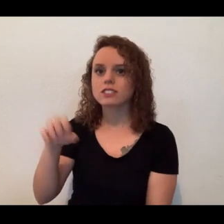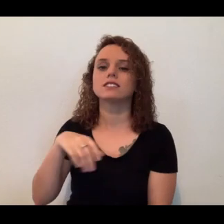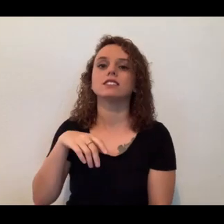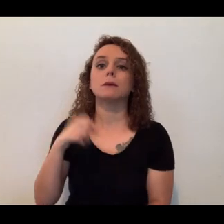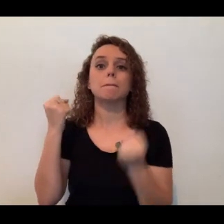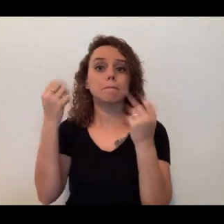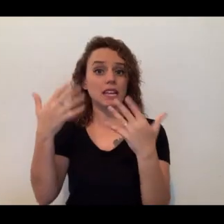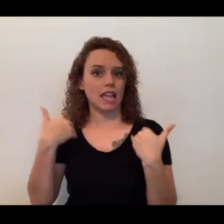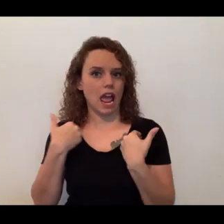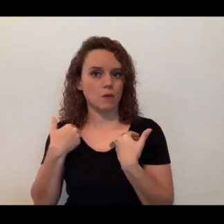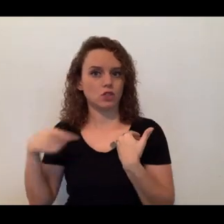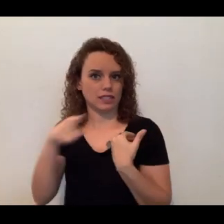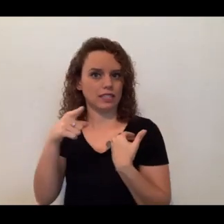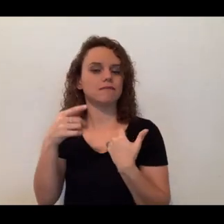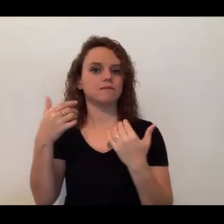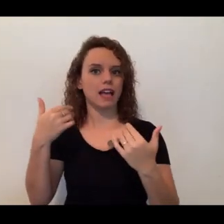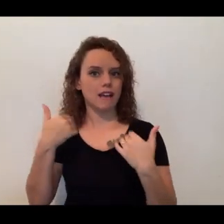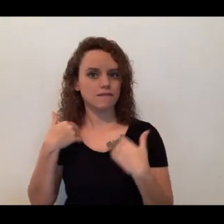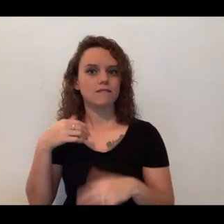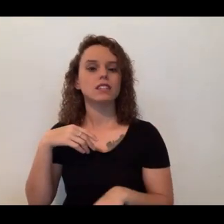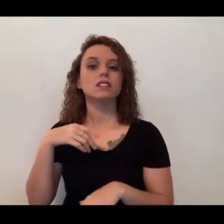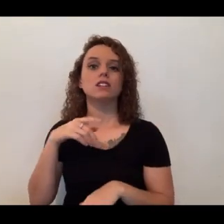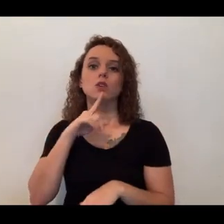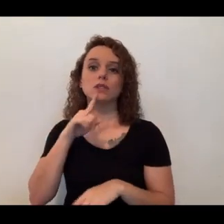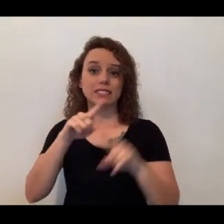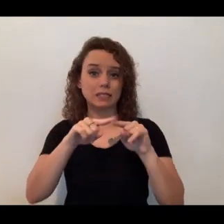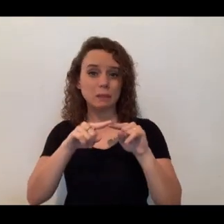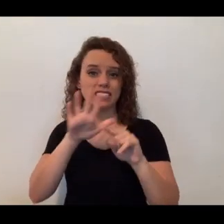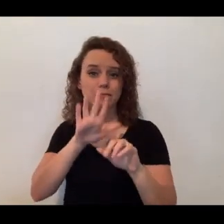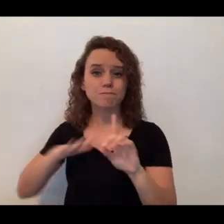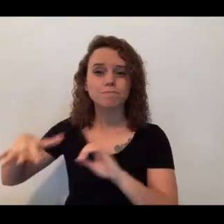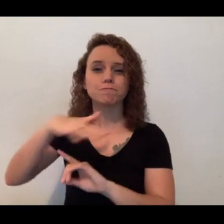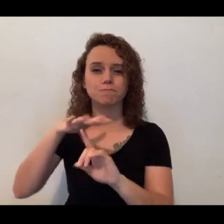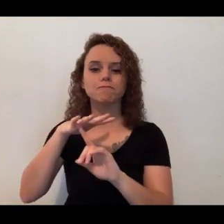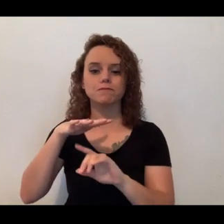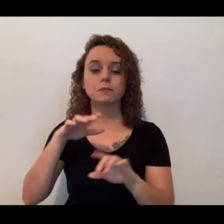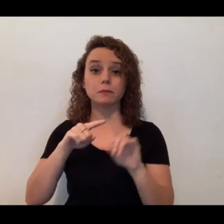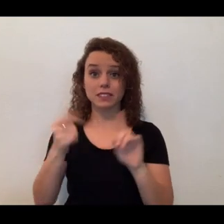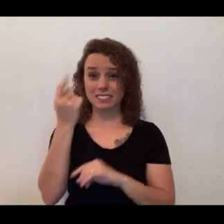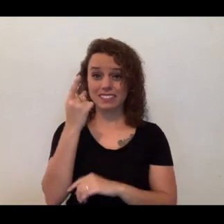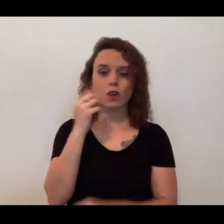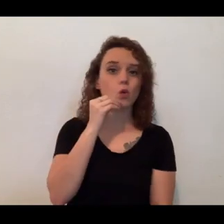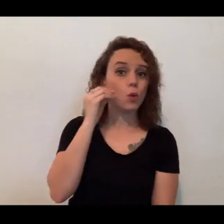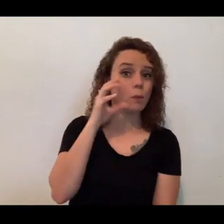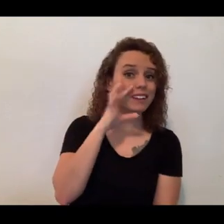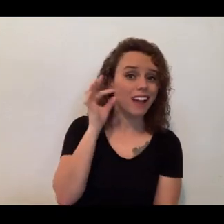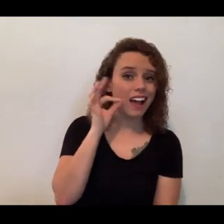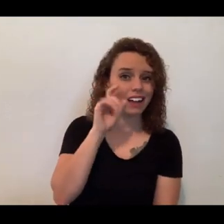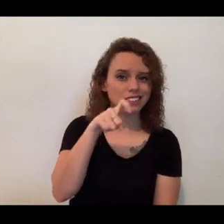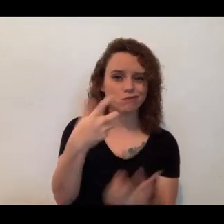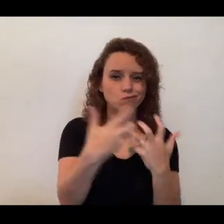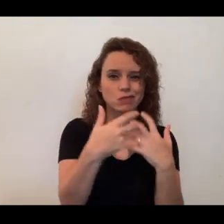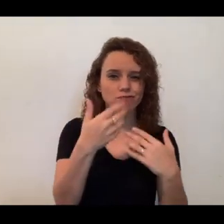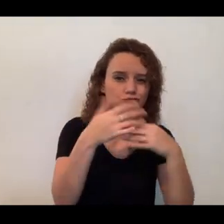they live and what types of surroundings that they need to blend into. But your cat at home doesn't really need to blend in, do they?